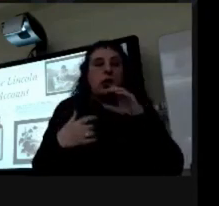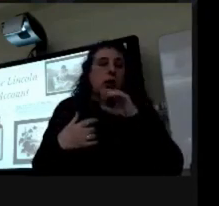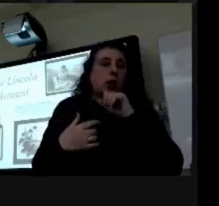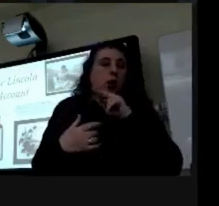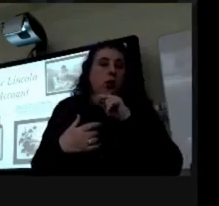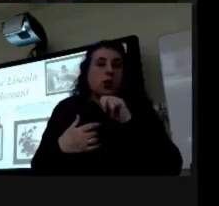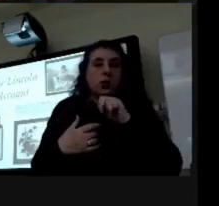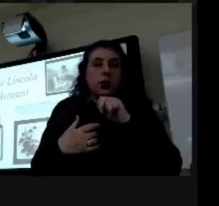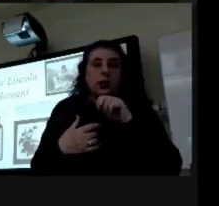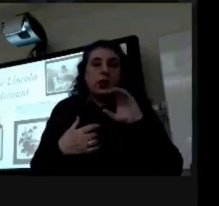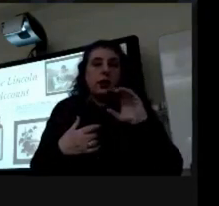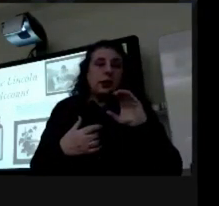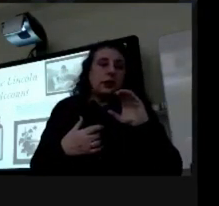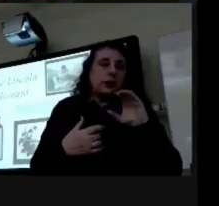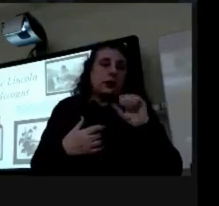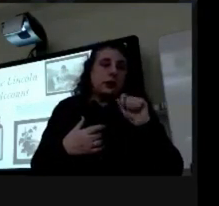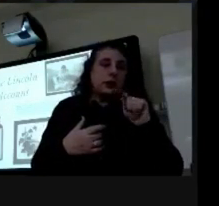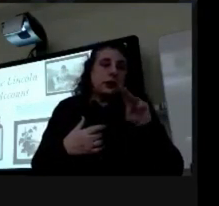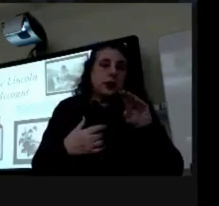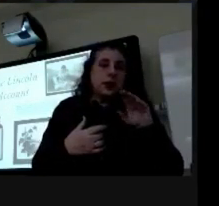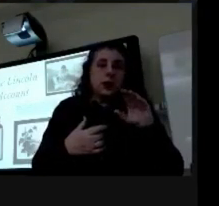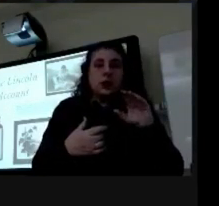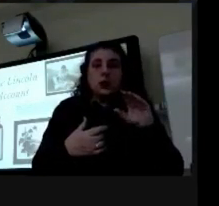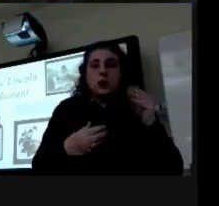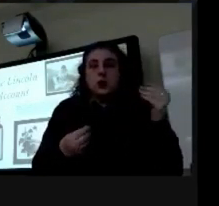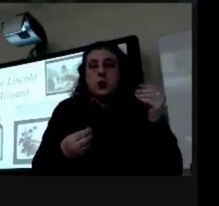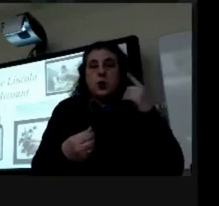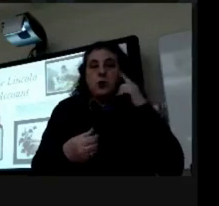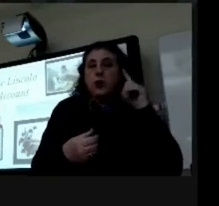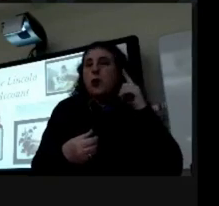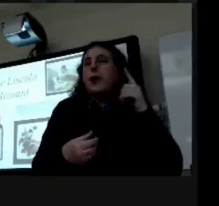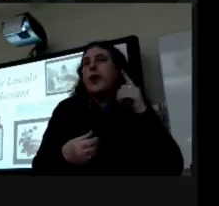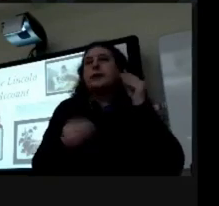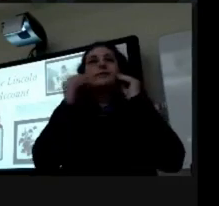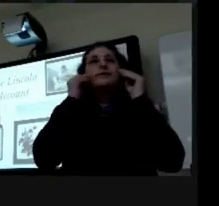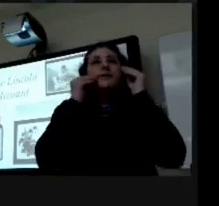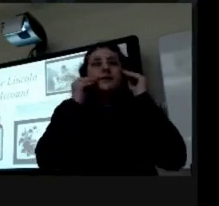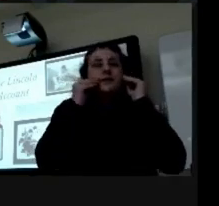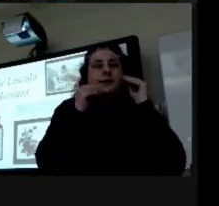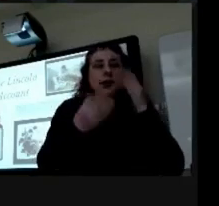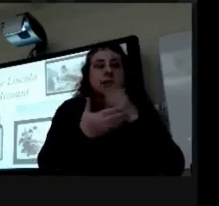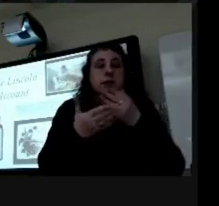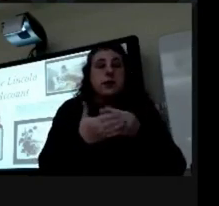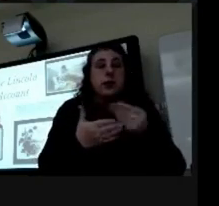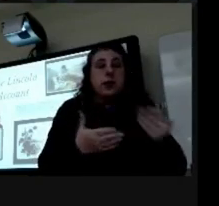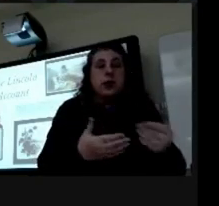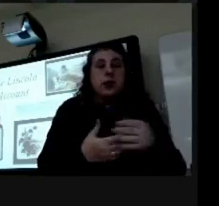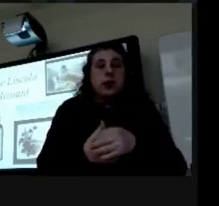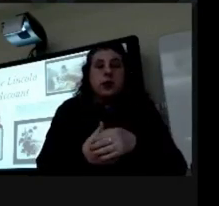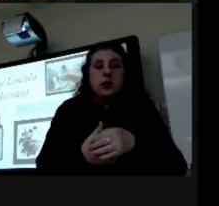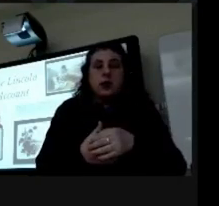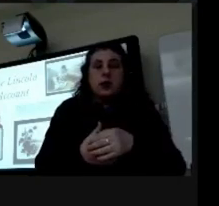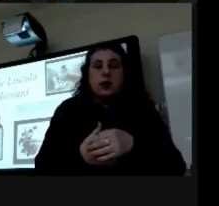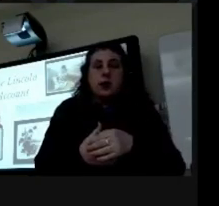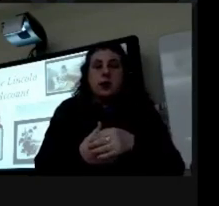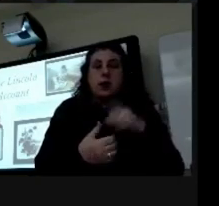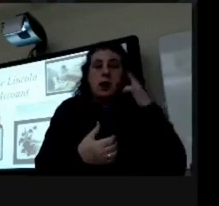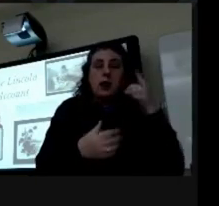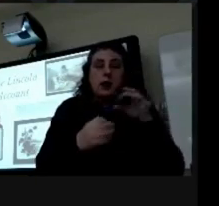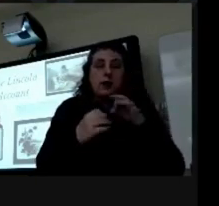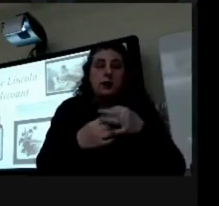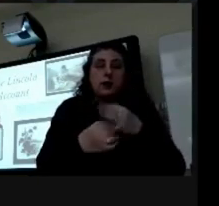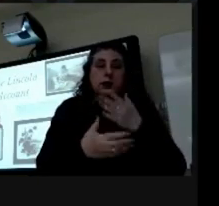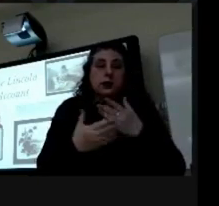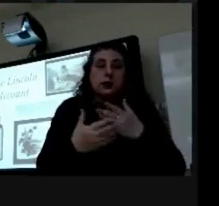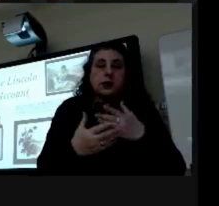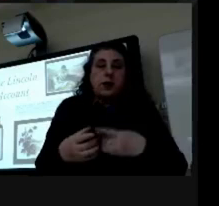uh castile soap which was used to make cosmetics um some of their purchases indicate the lincoln family suffered from